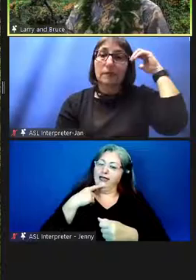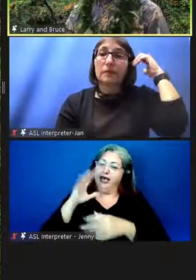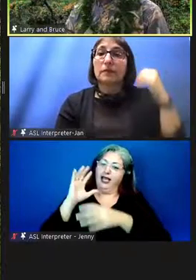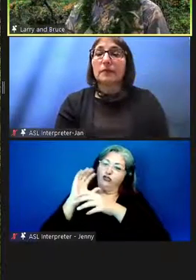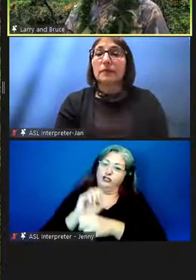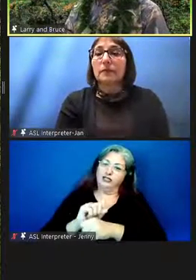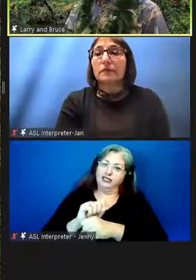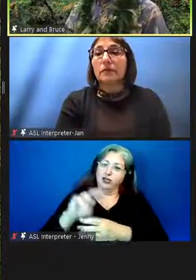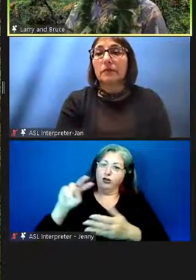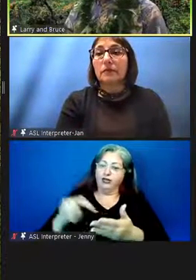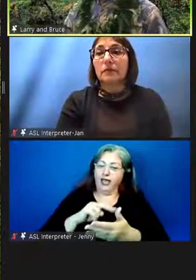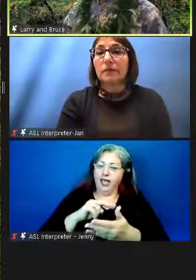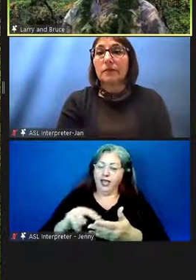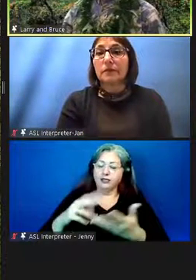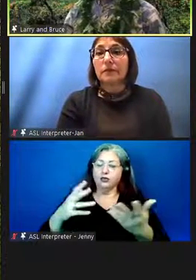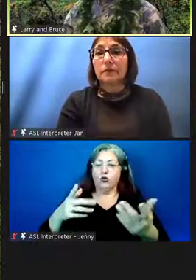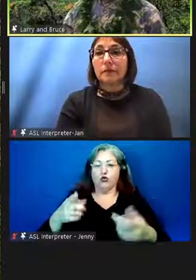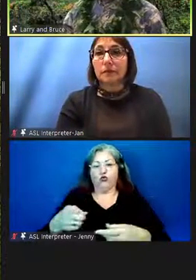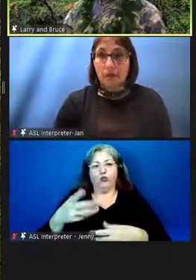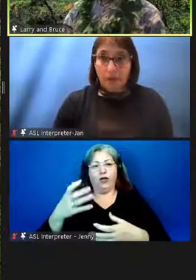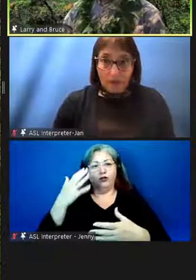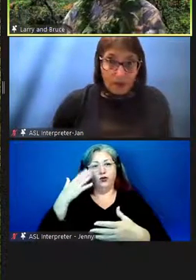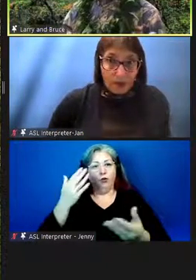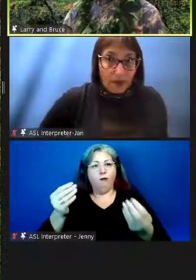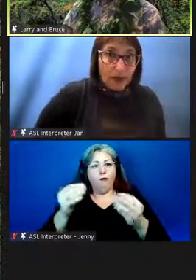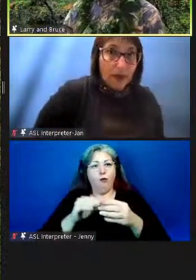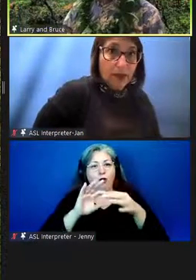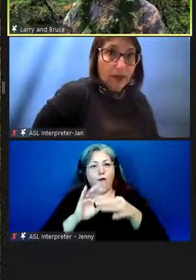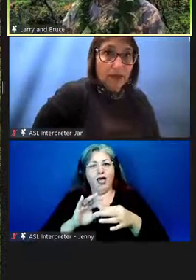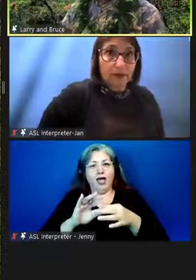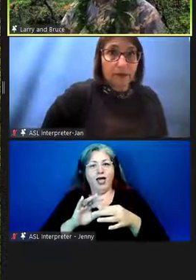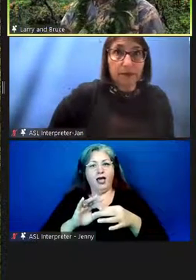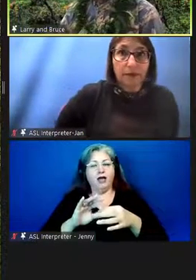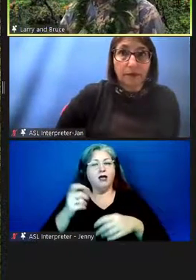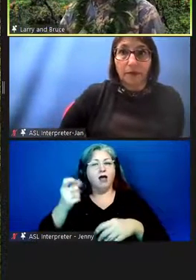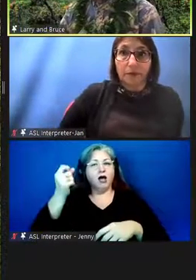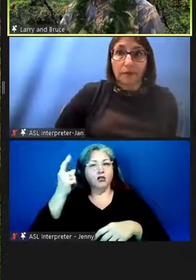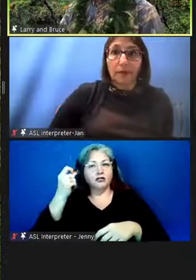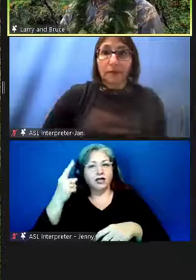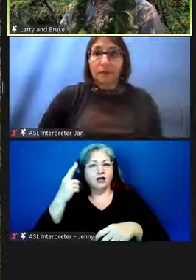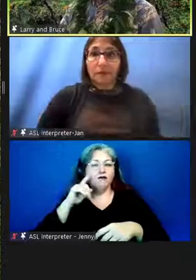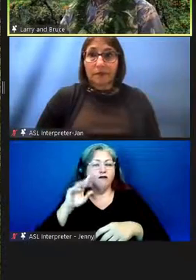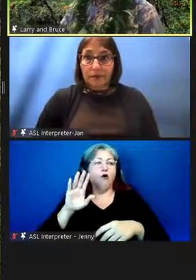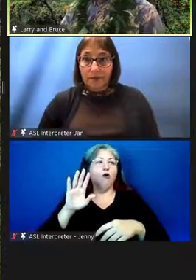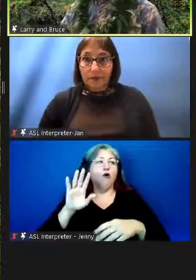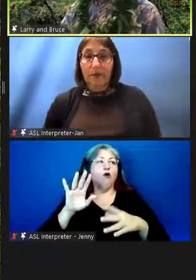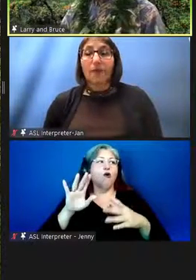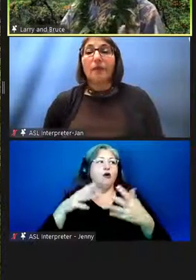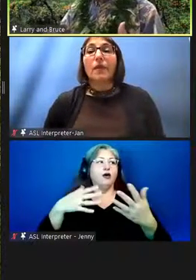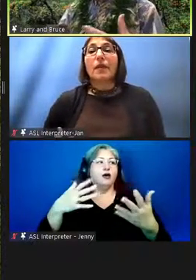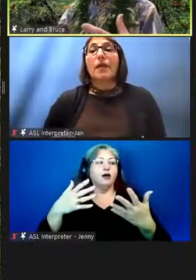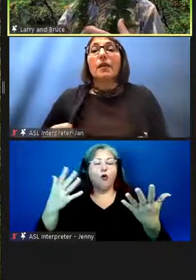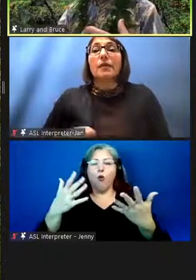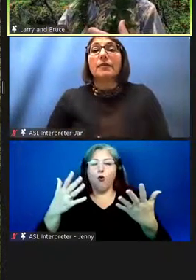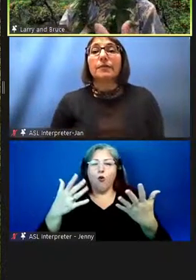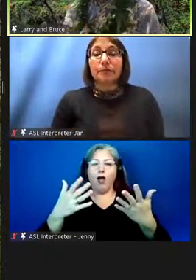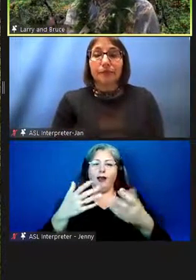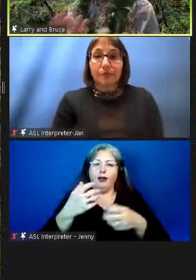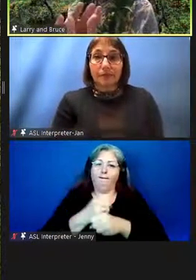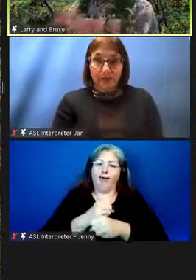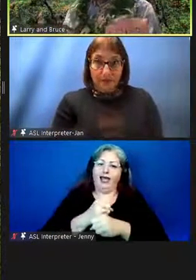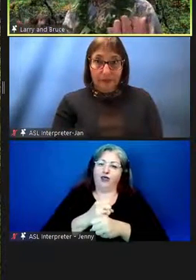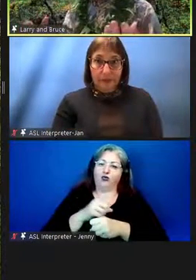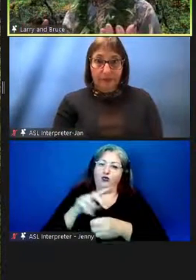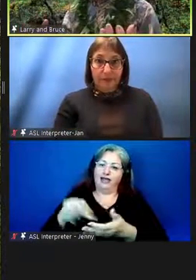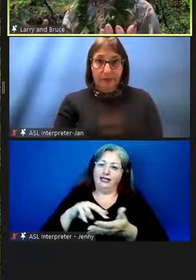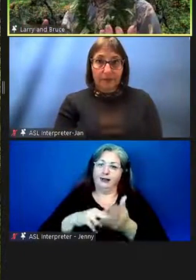dance therefore you would like to know more about the understanding of the what makes you dance which is